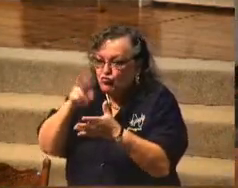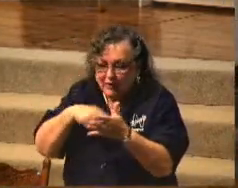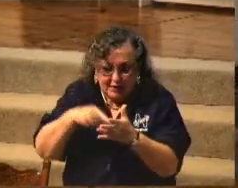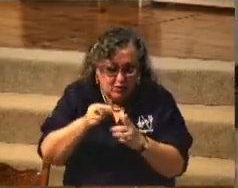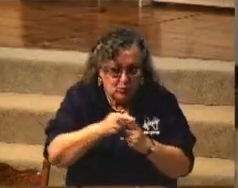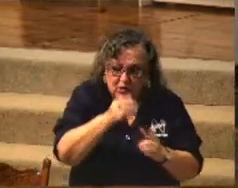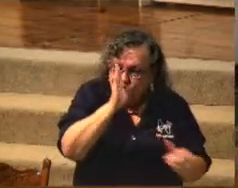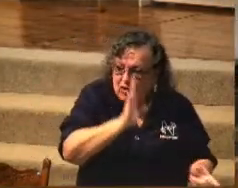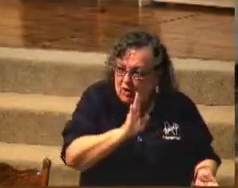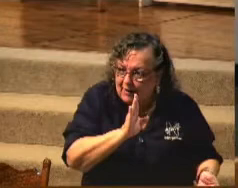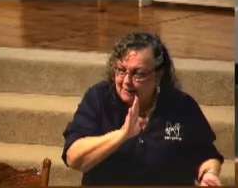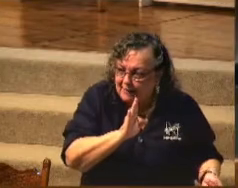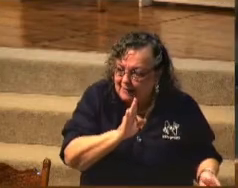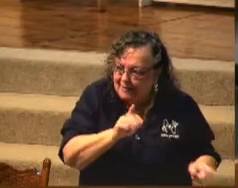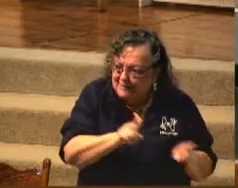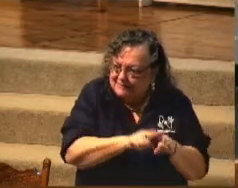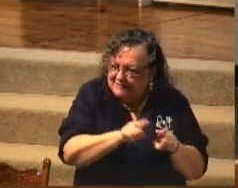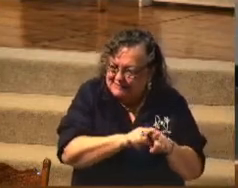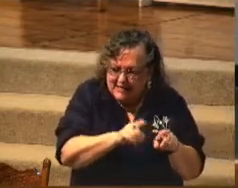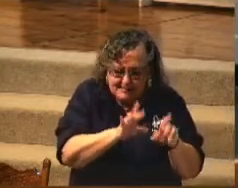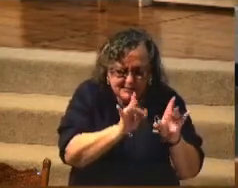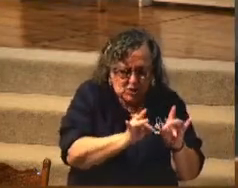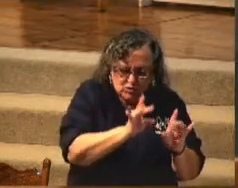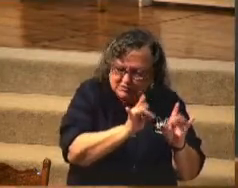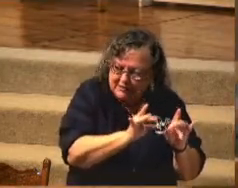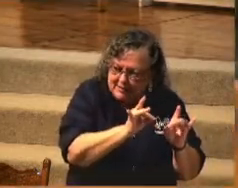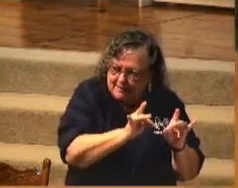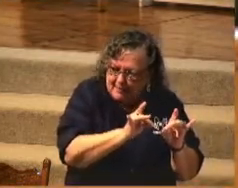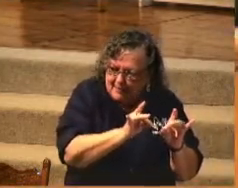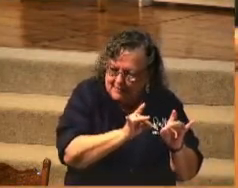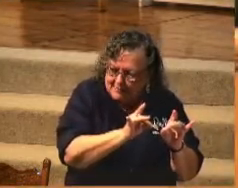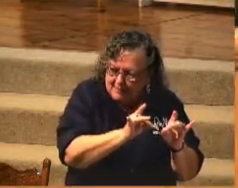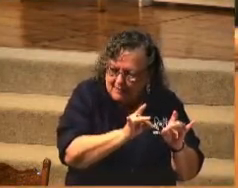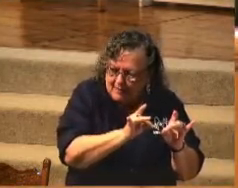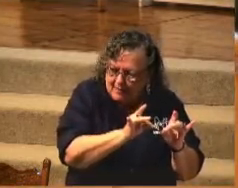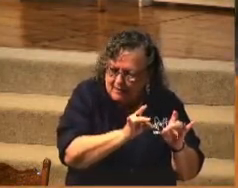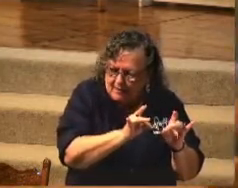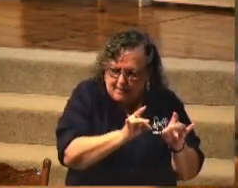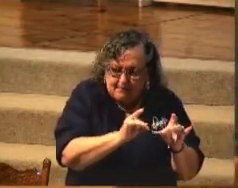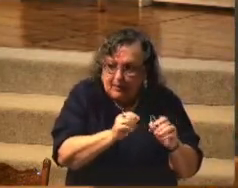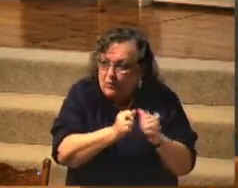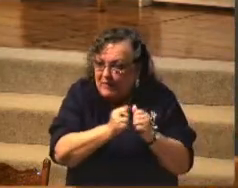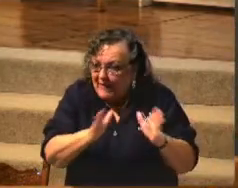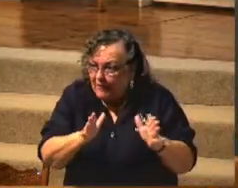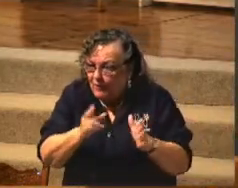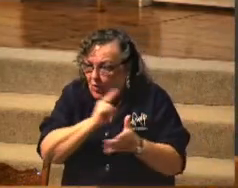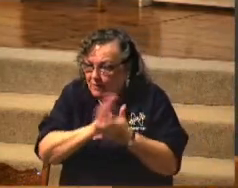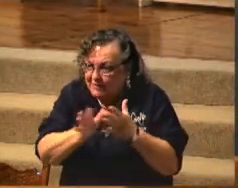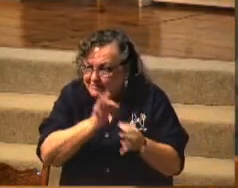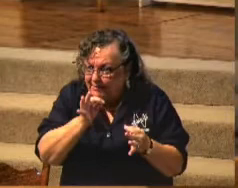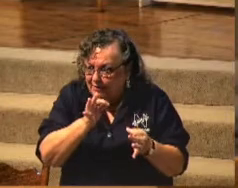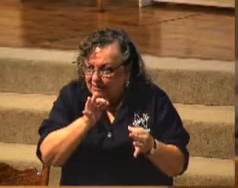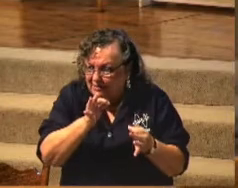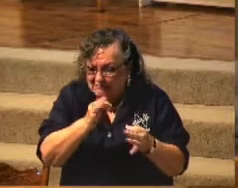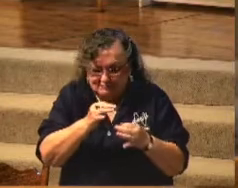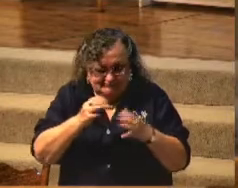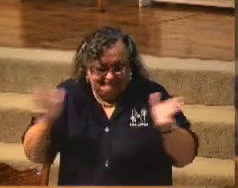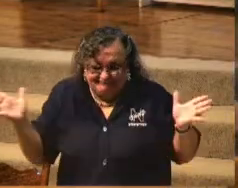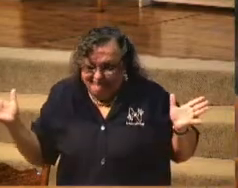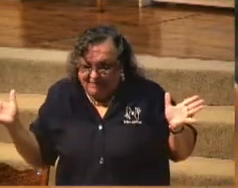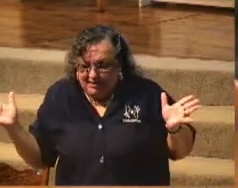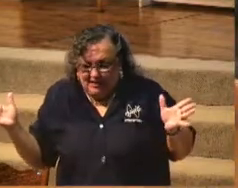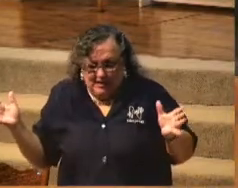God without the Holy Spirit turning on the heat and the light is like taking a bite of the biscuit before